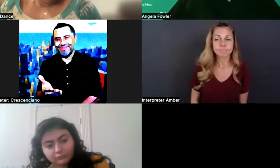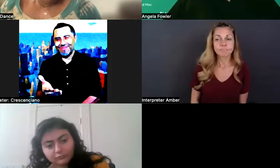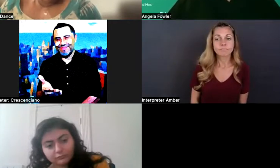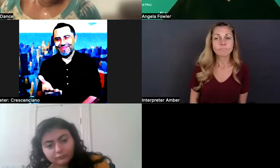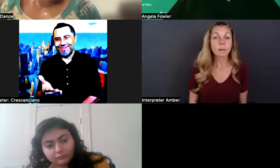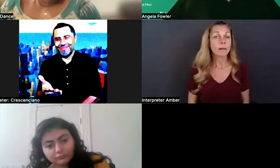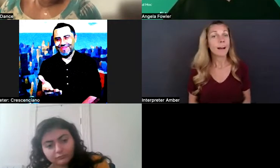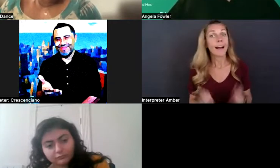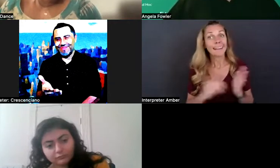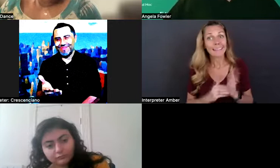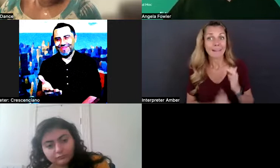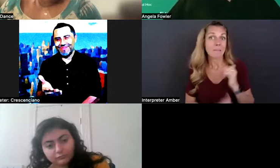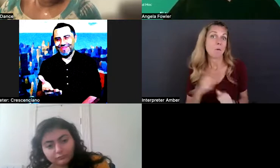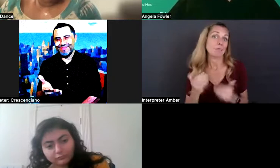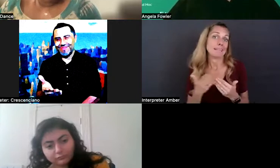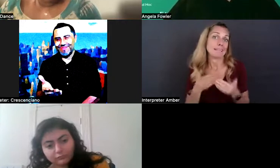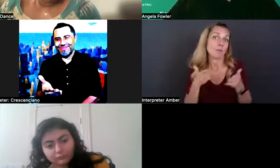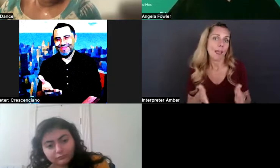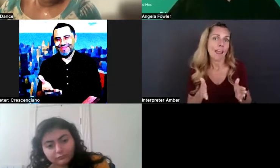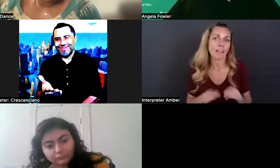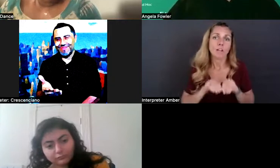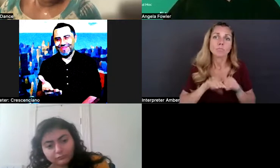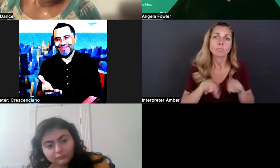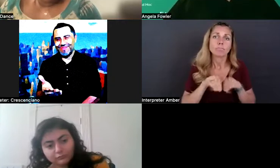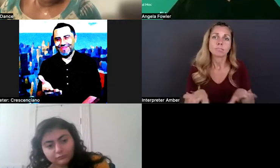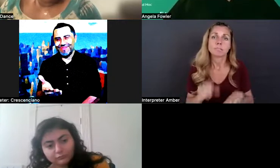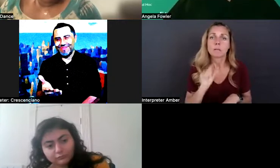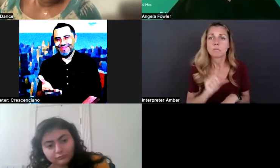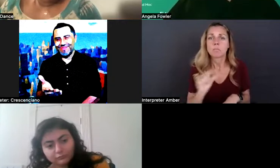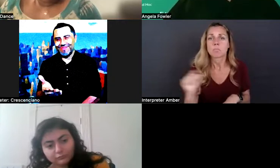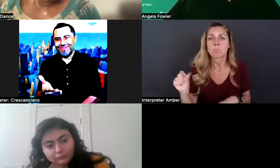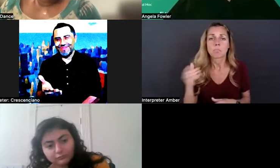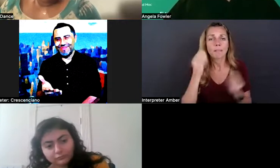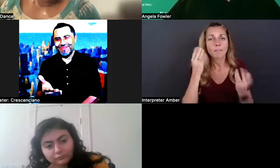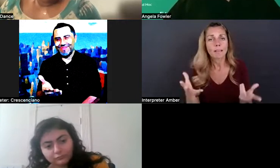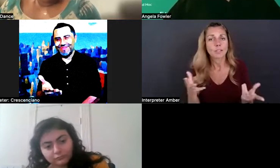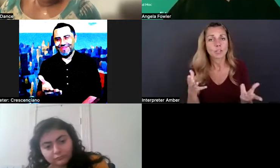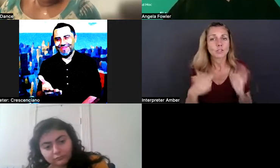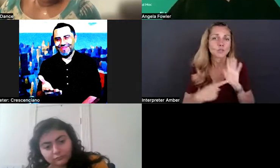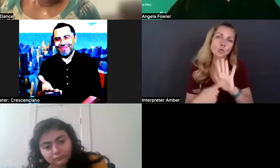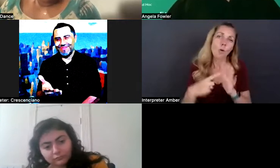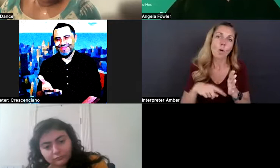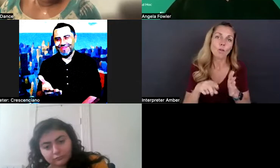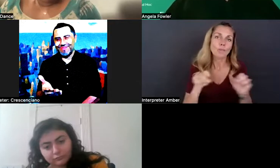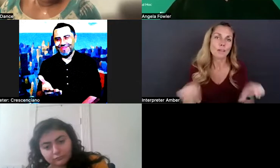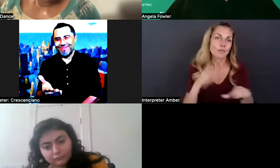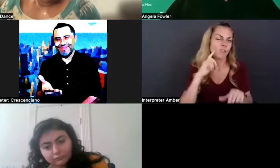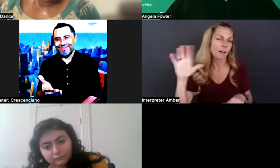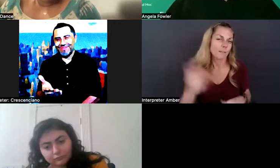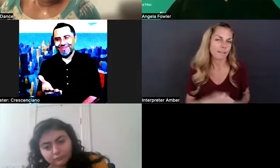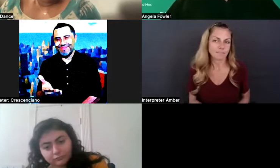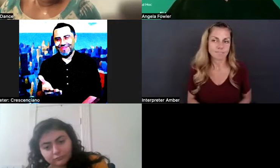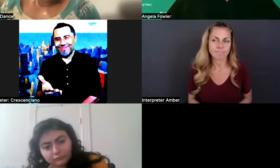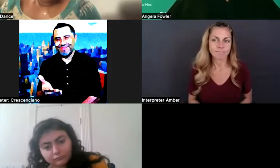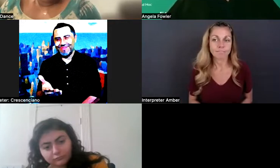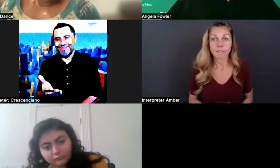pieces of content that display what you do for an employer or what you can do for an employer. So for example, um, if